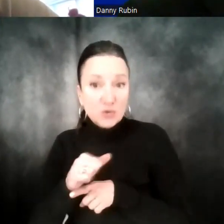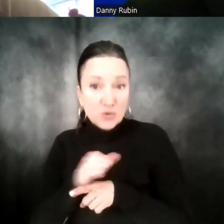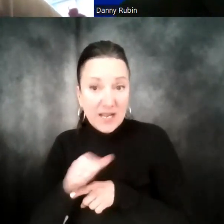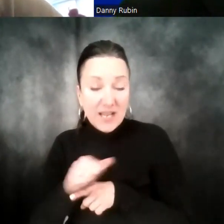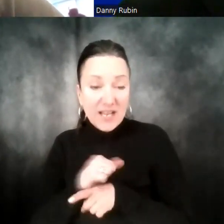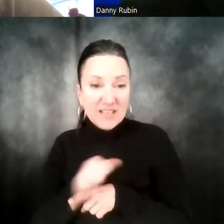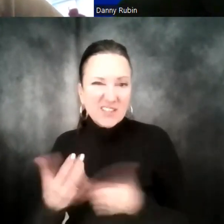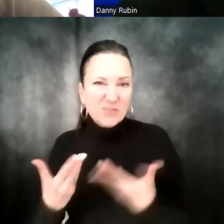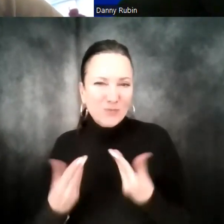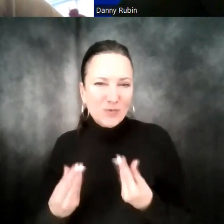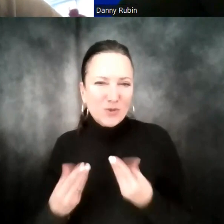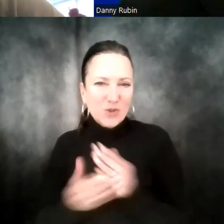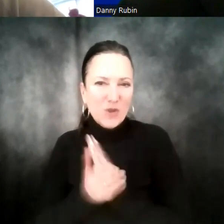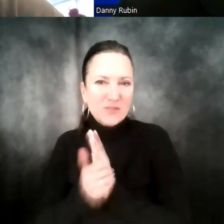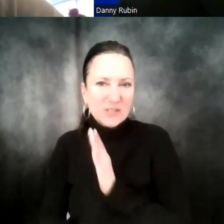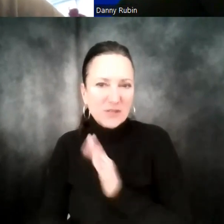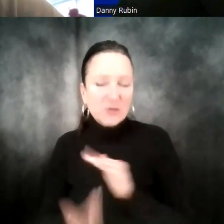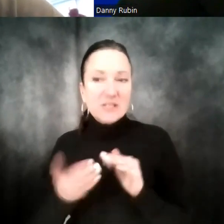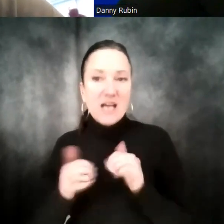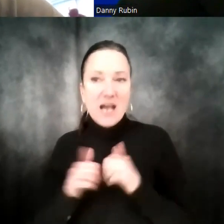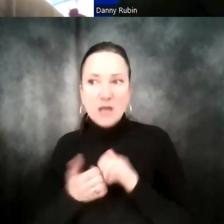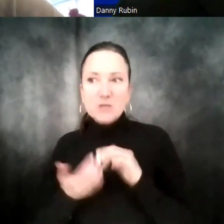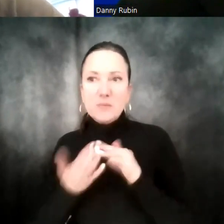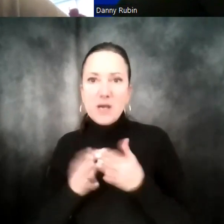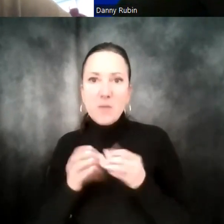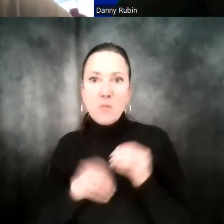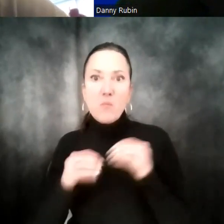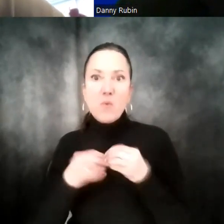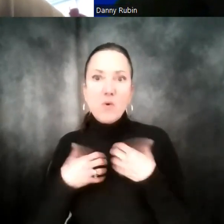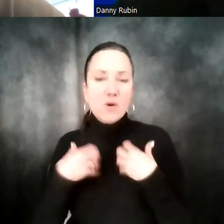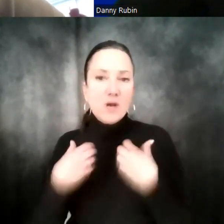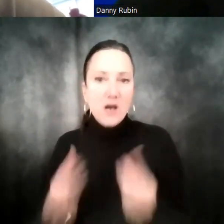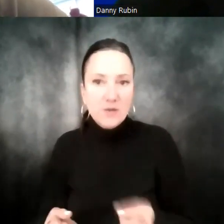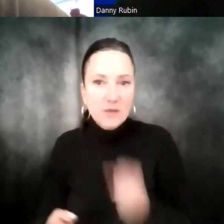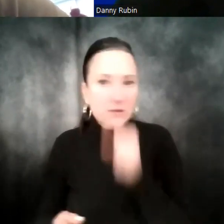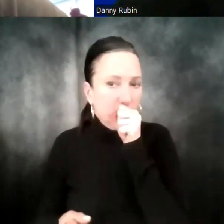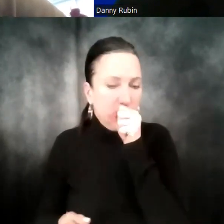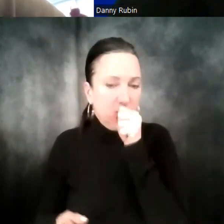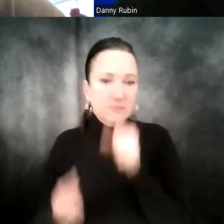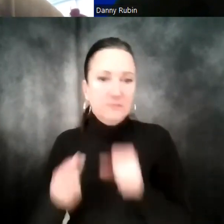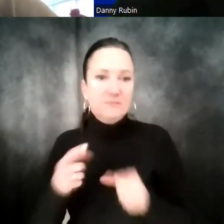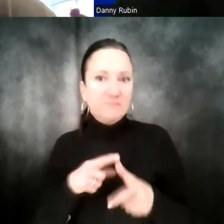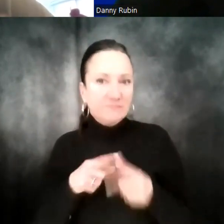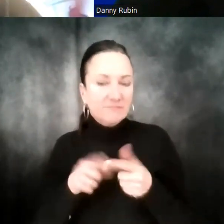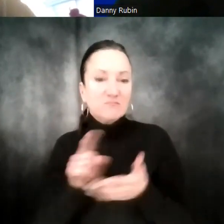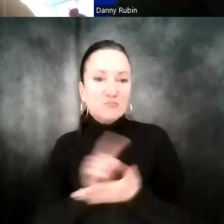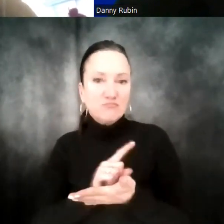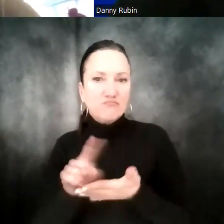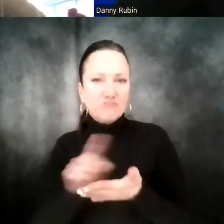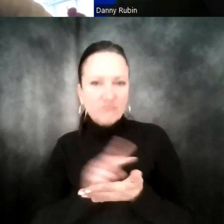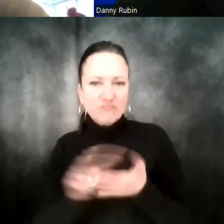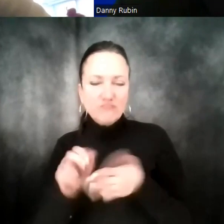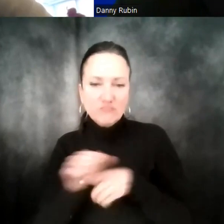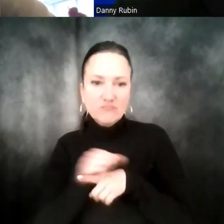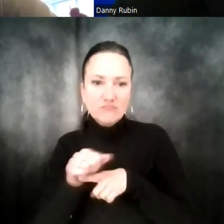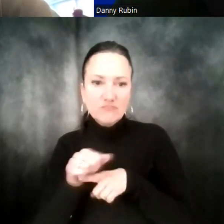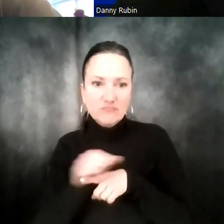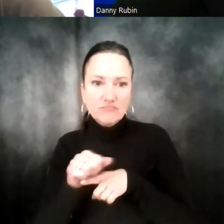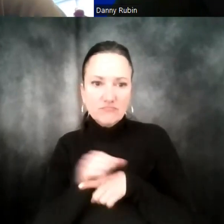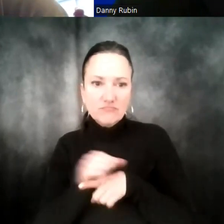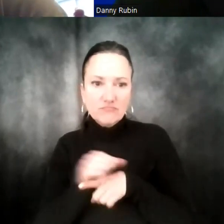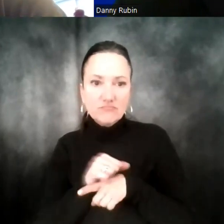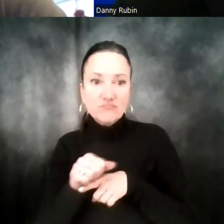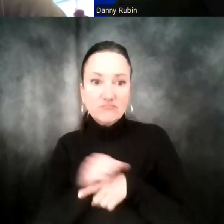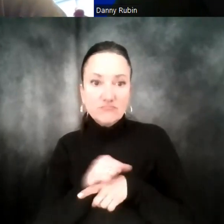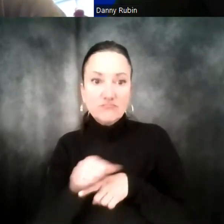soft skills in order to become more confident in how we work with clients. And then after a few weeks of getting those, getting the practice in, then you got